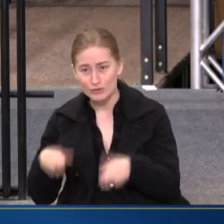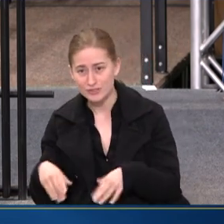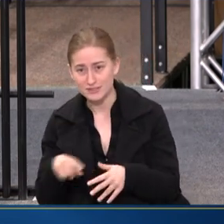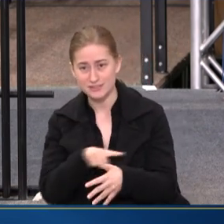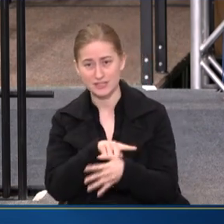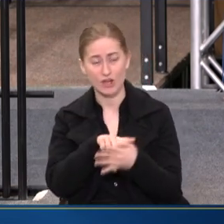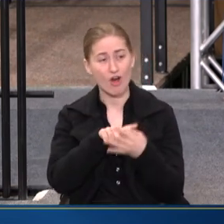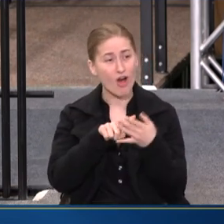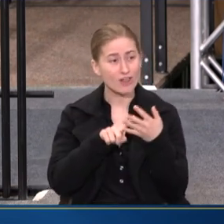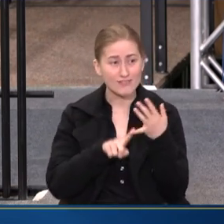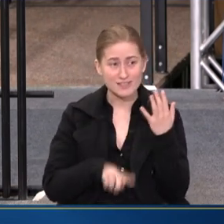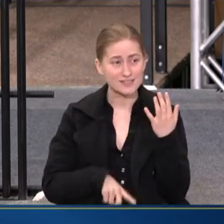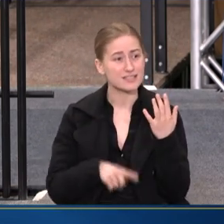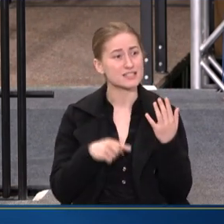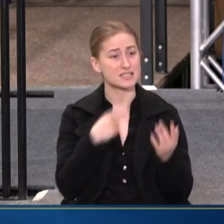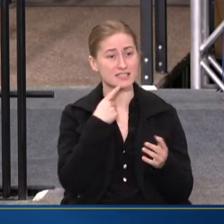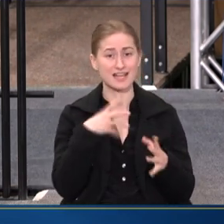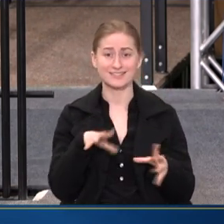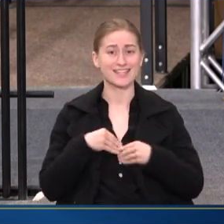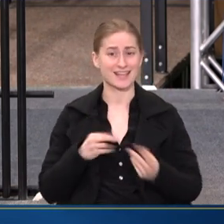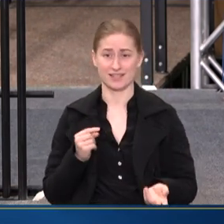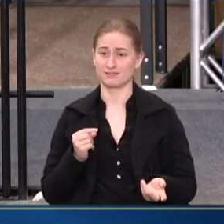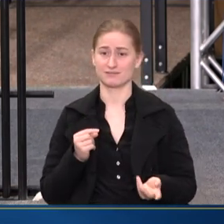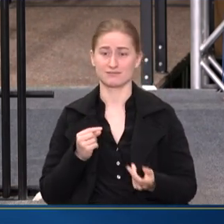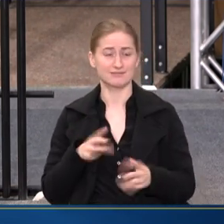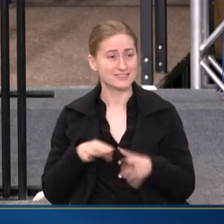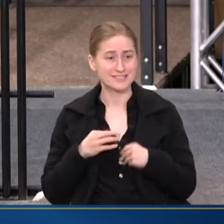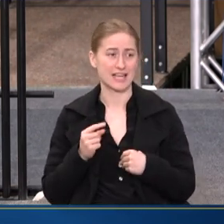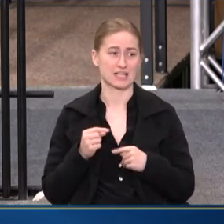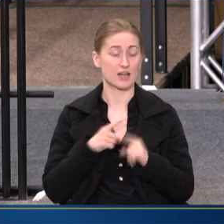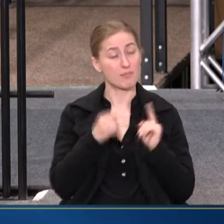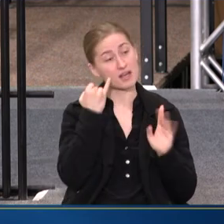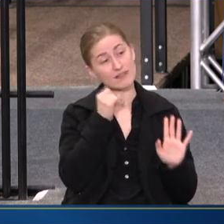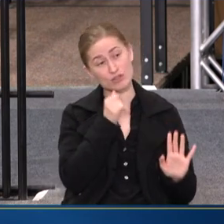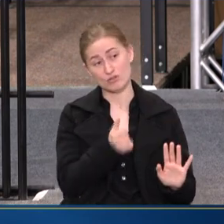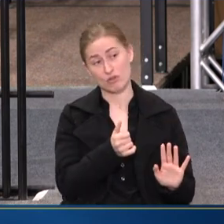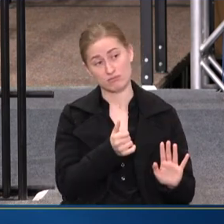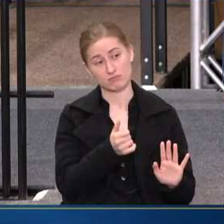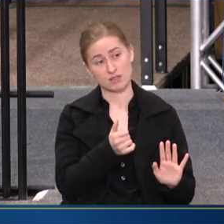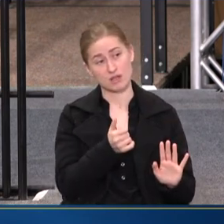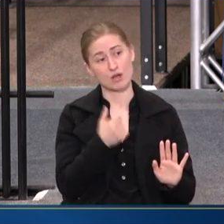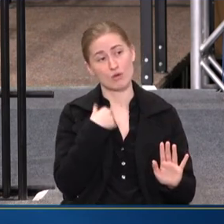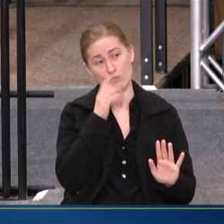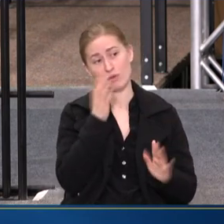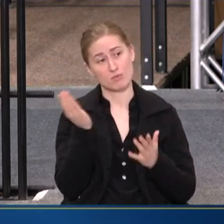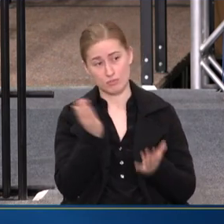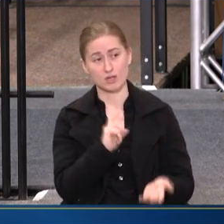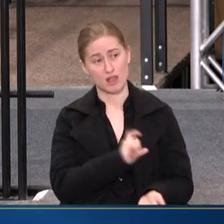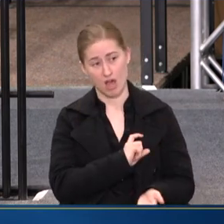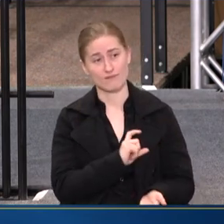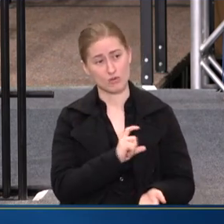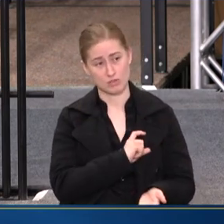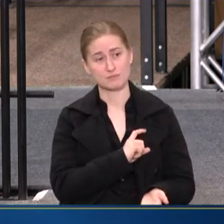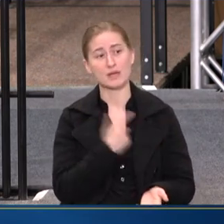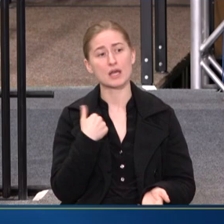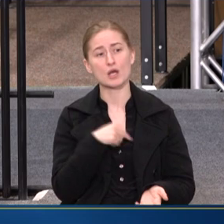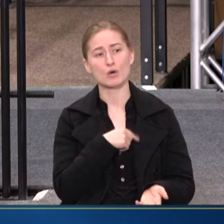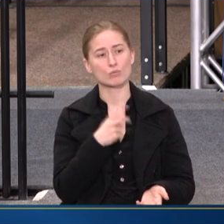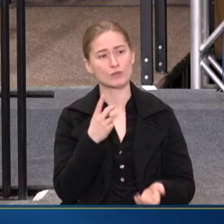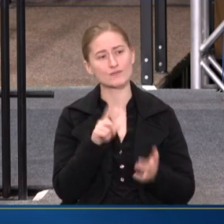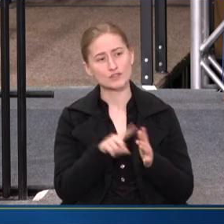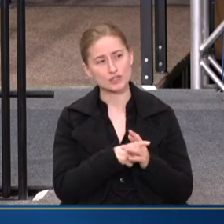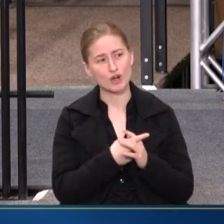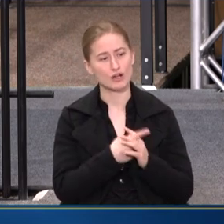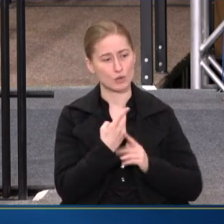all of these things. And we say, take this, take this, but if you don't, then we're going to bring in law enforcement. And we've seen, we